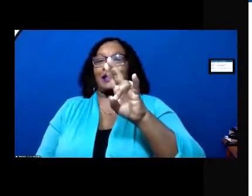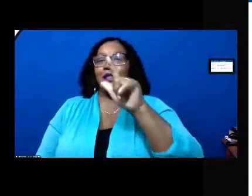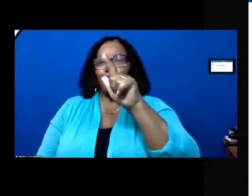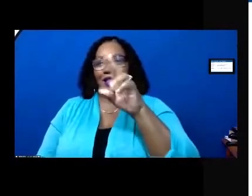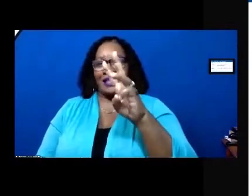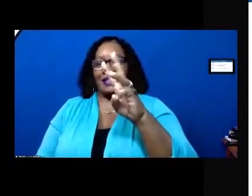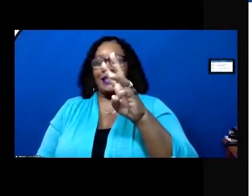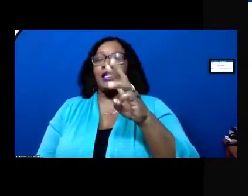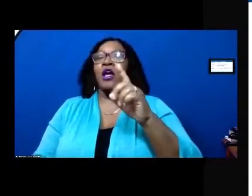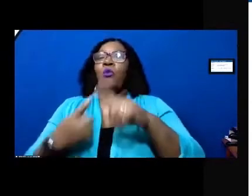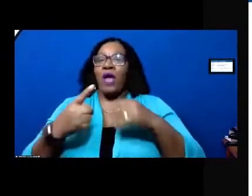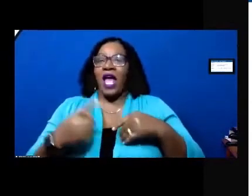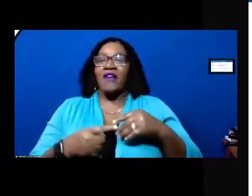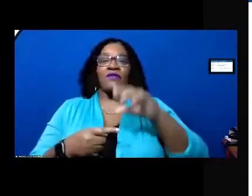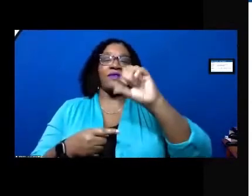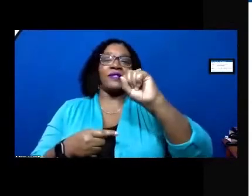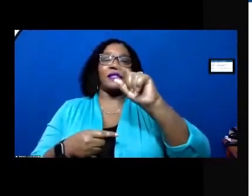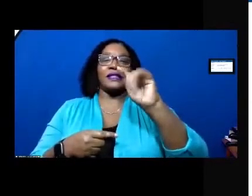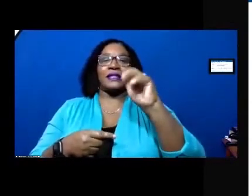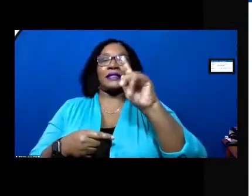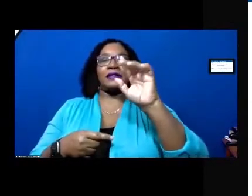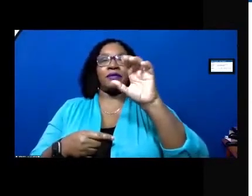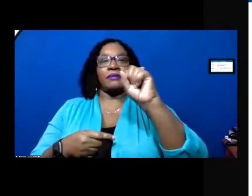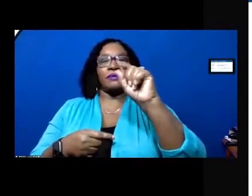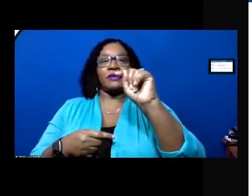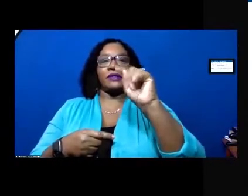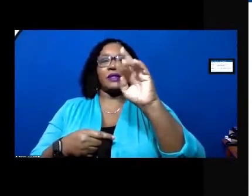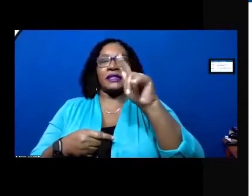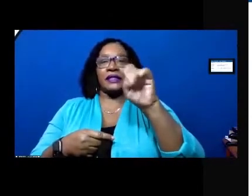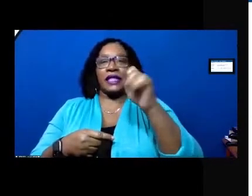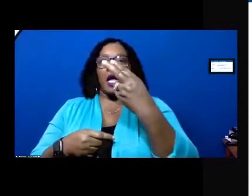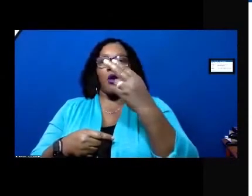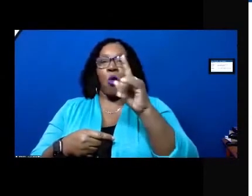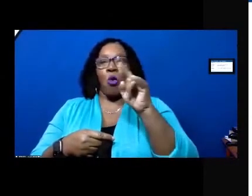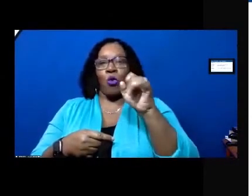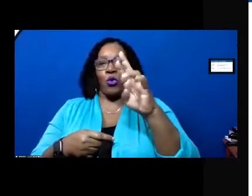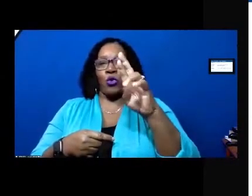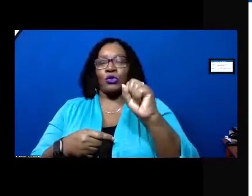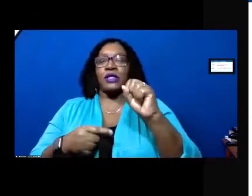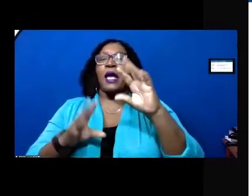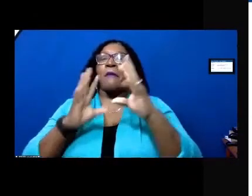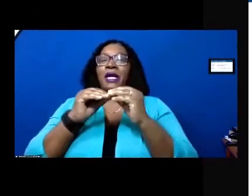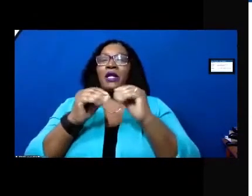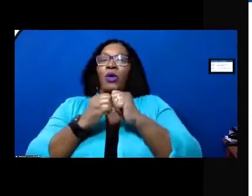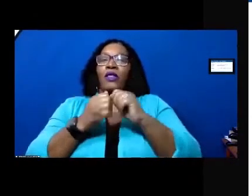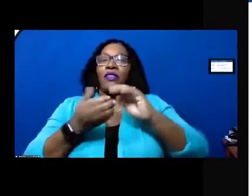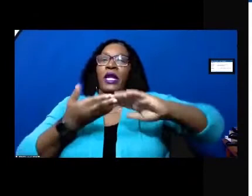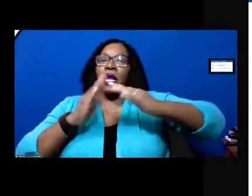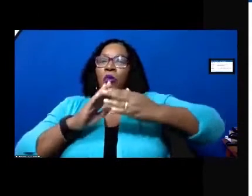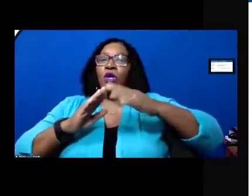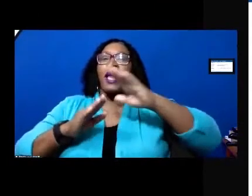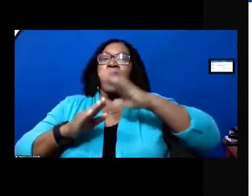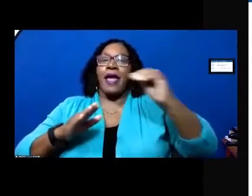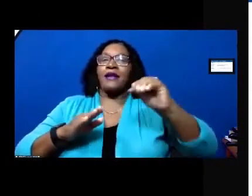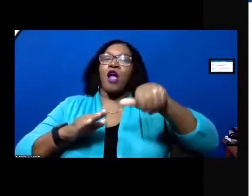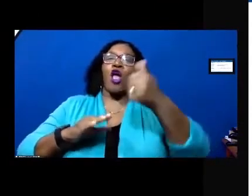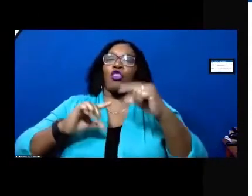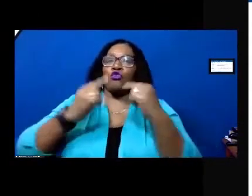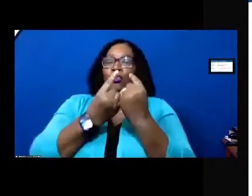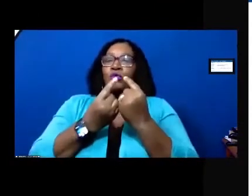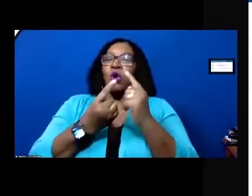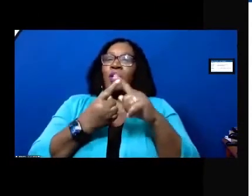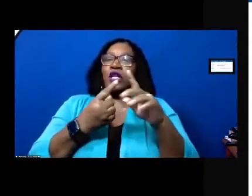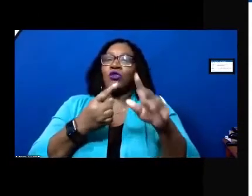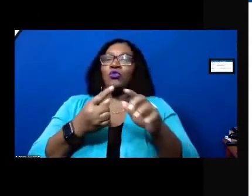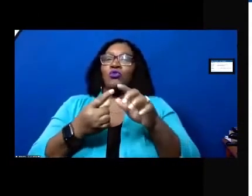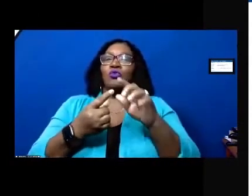input stakeholder meetings with the neighborhoods or any other groups we need to amend the effective